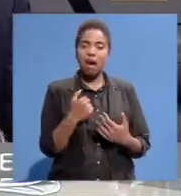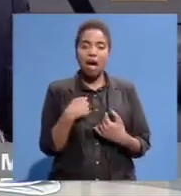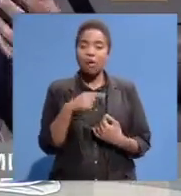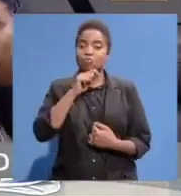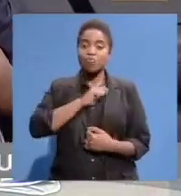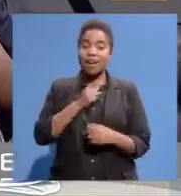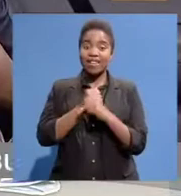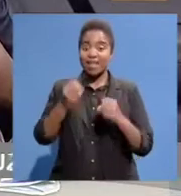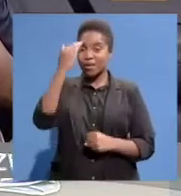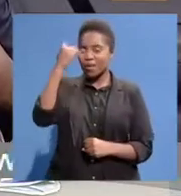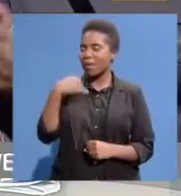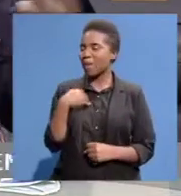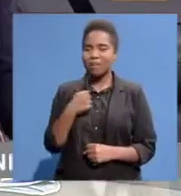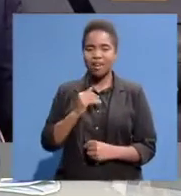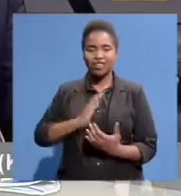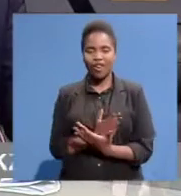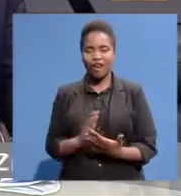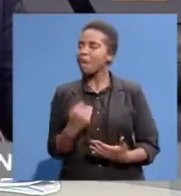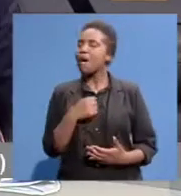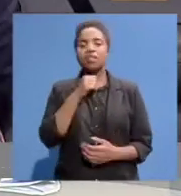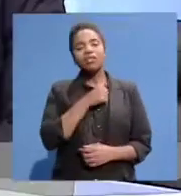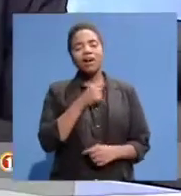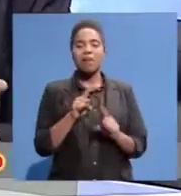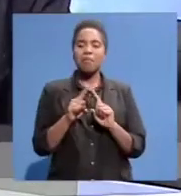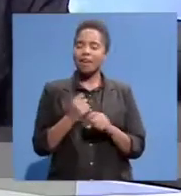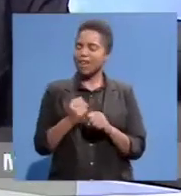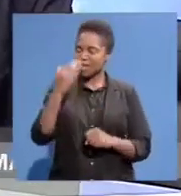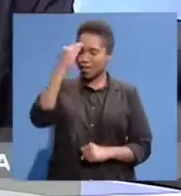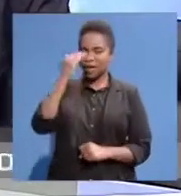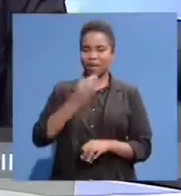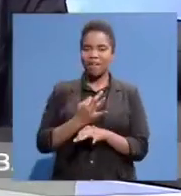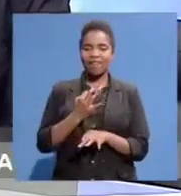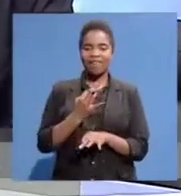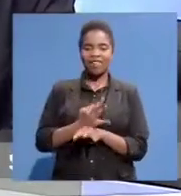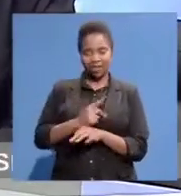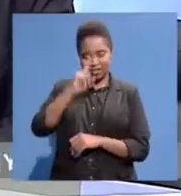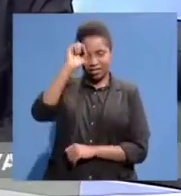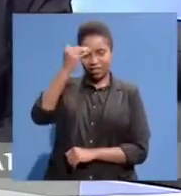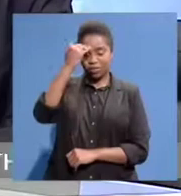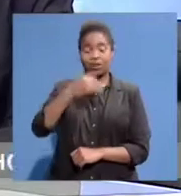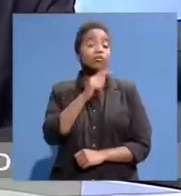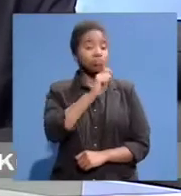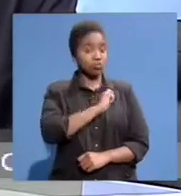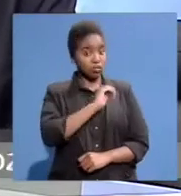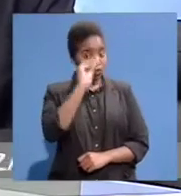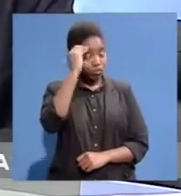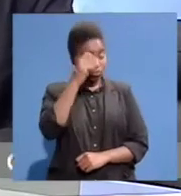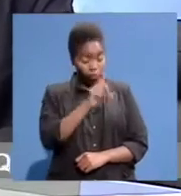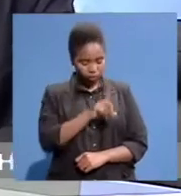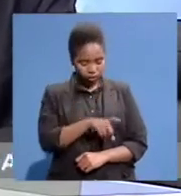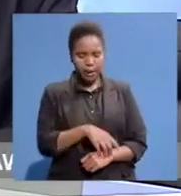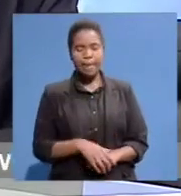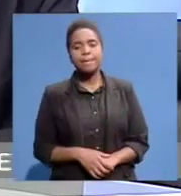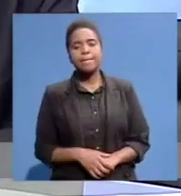To that To bear As Ingo Miami Being You know That's That's actually A very interesting Question